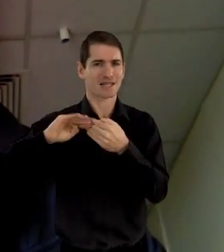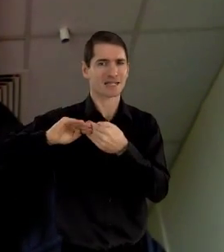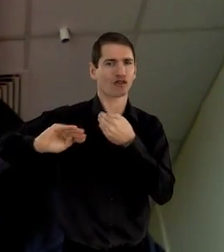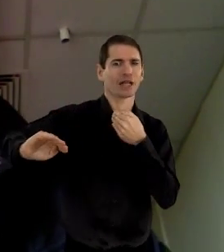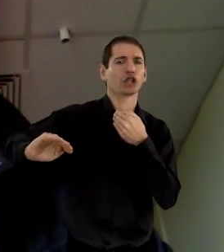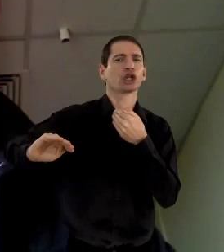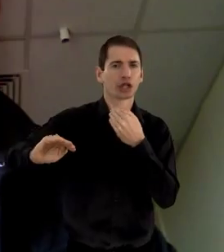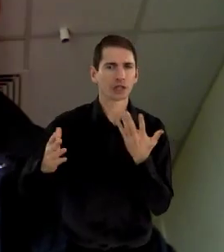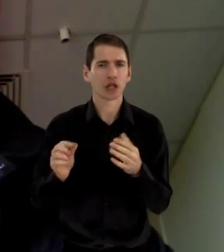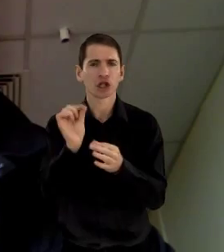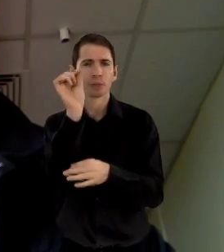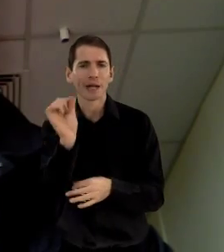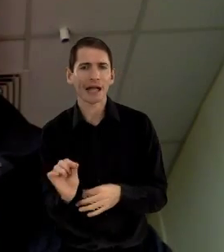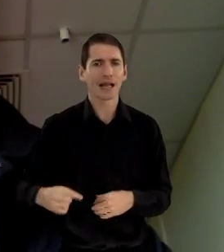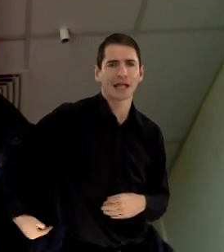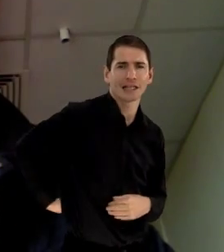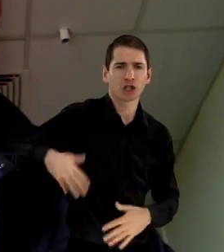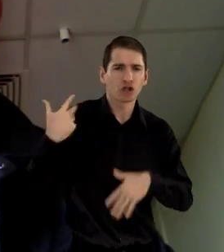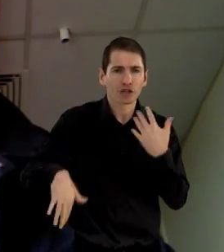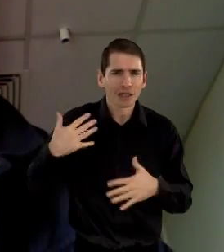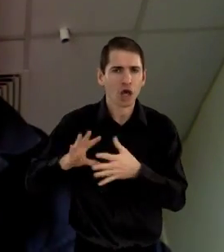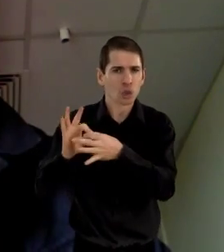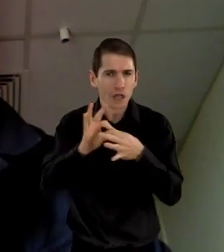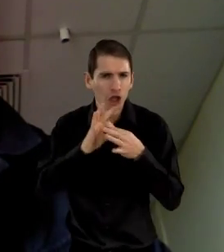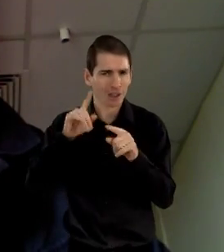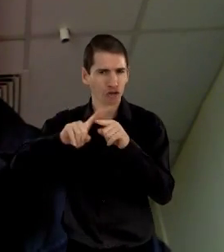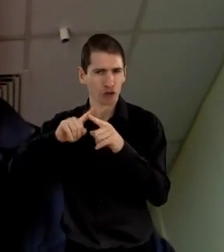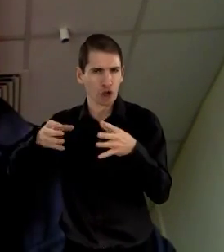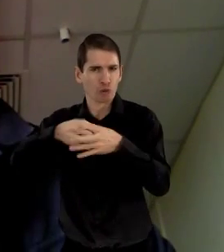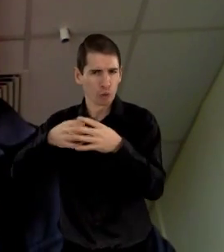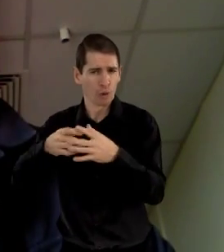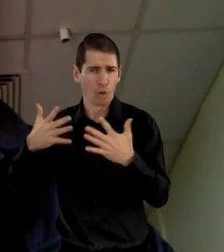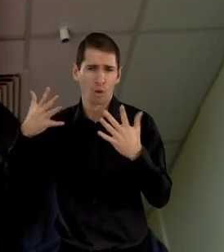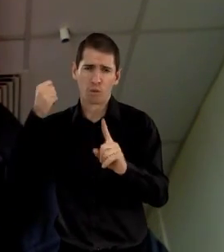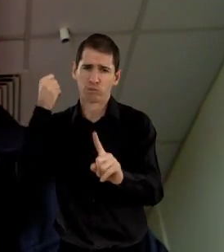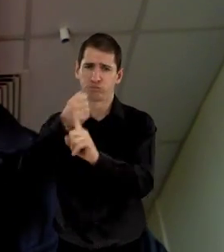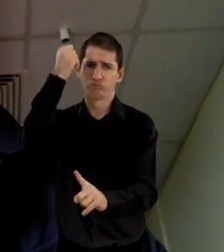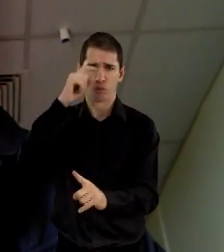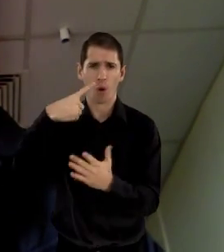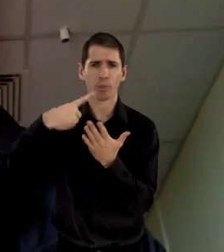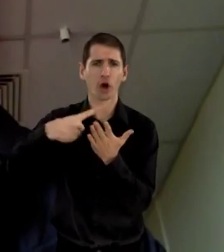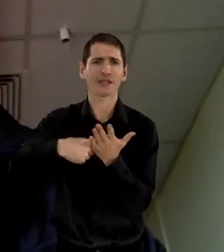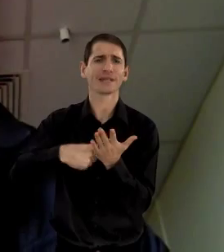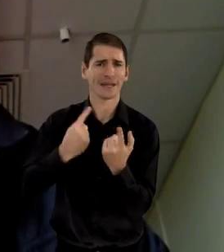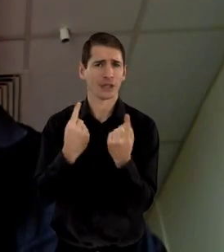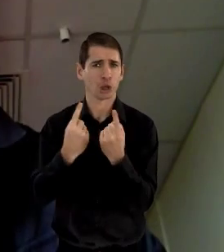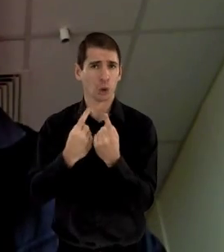Physically Impaired Against Segregation, Spinal Injuries Association and so on. And it is, undoubtedly,